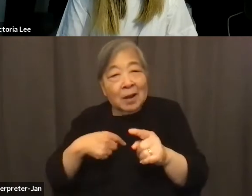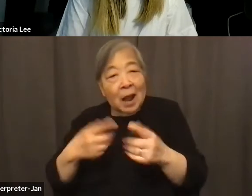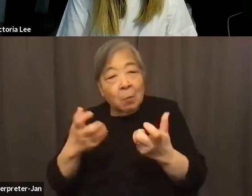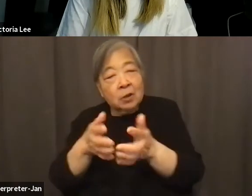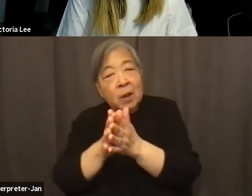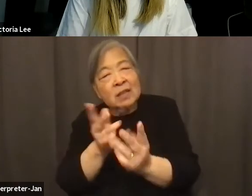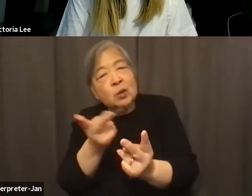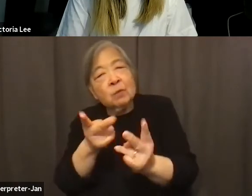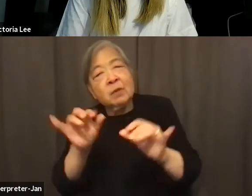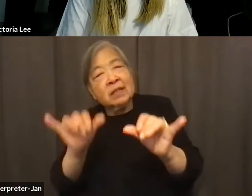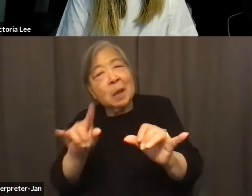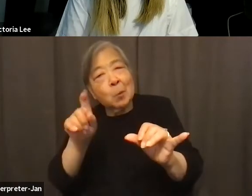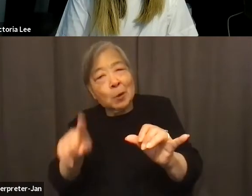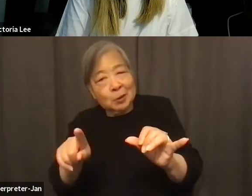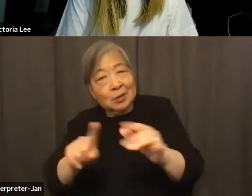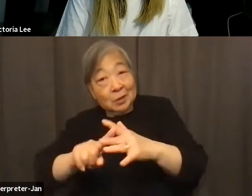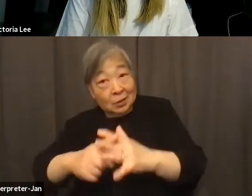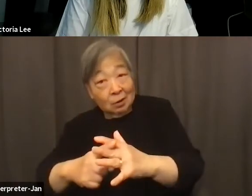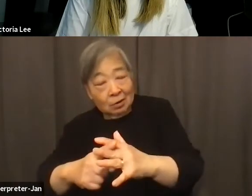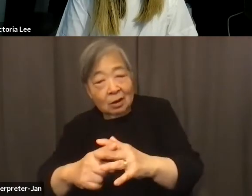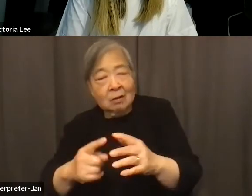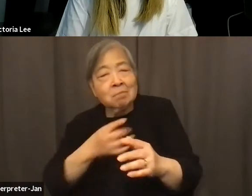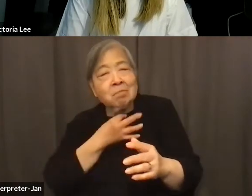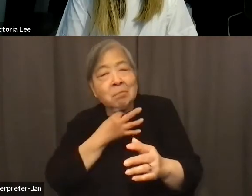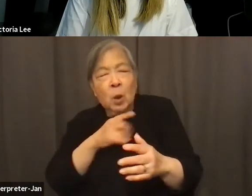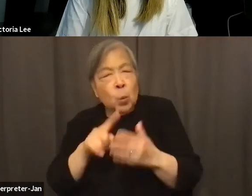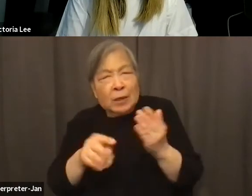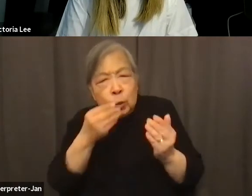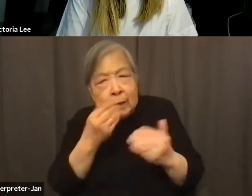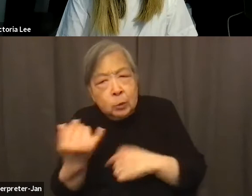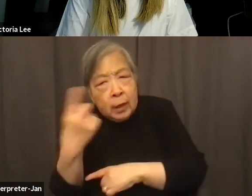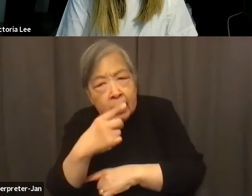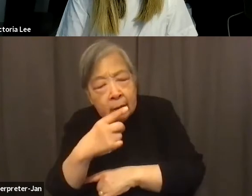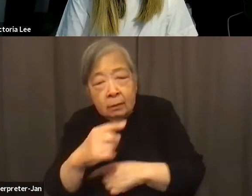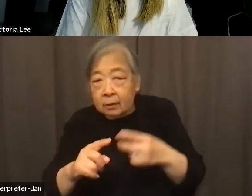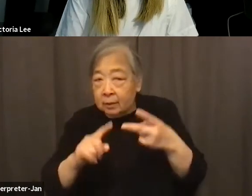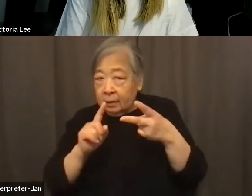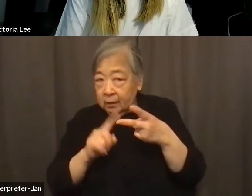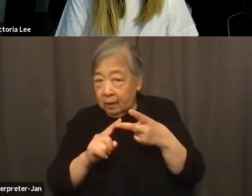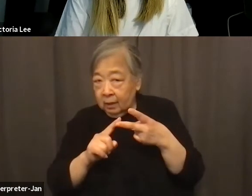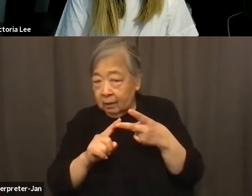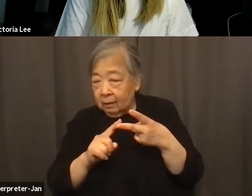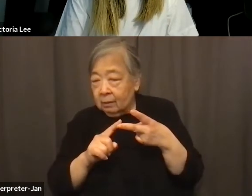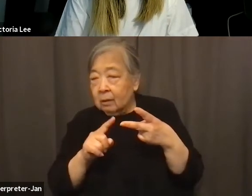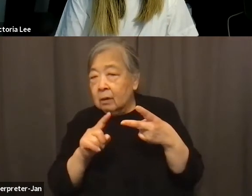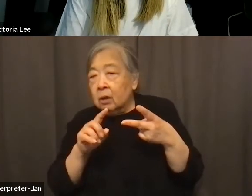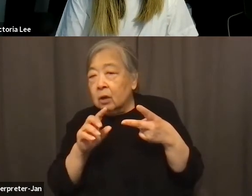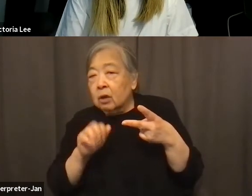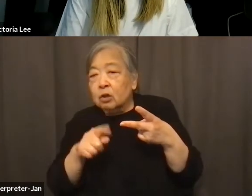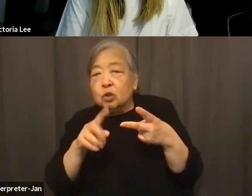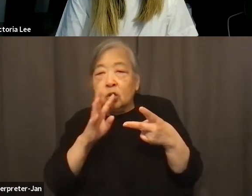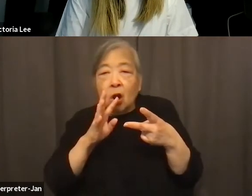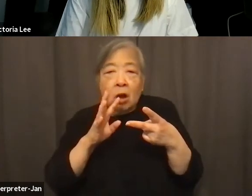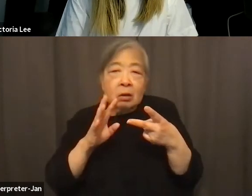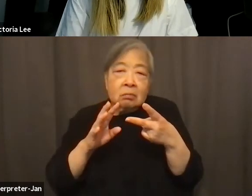same question to kick us off. I want to know what you ate today, but then also I would love it if you all could give a little bit of